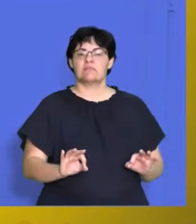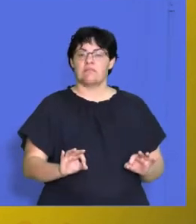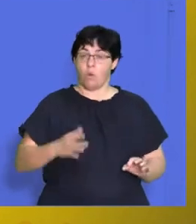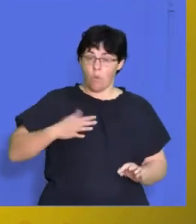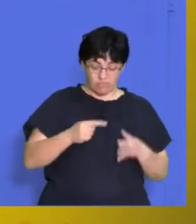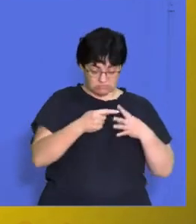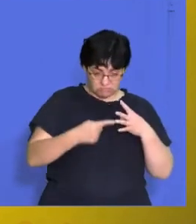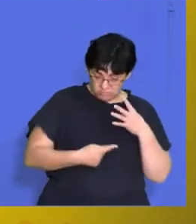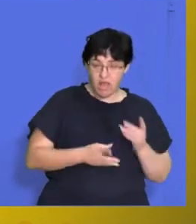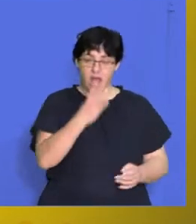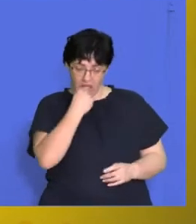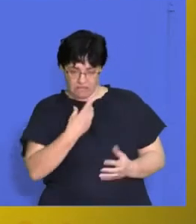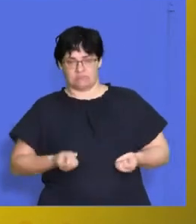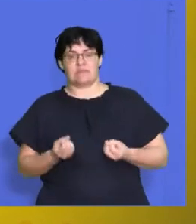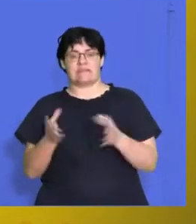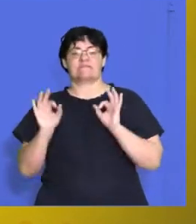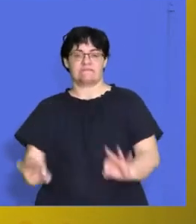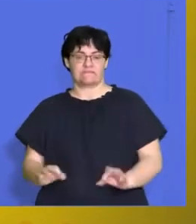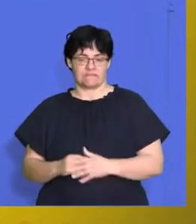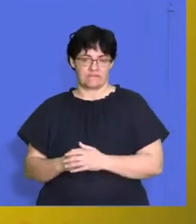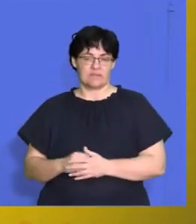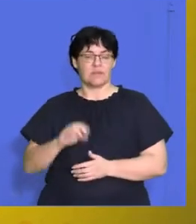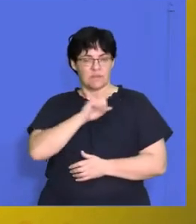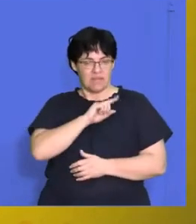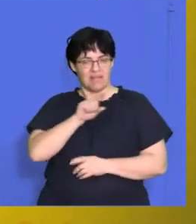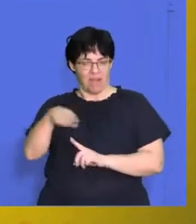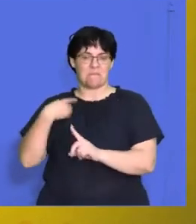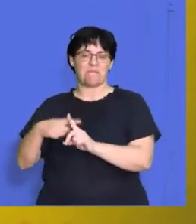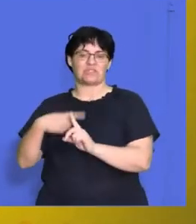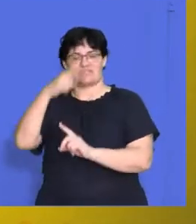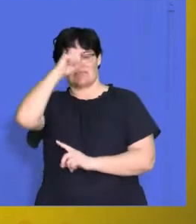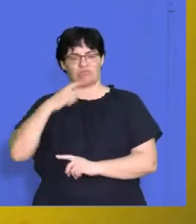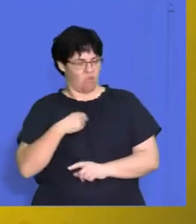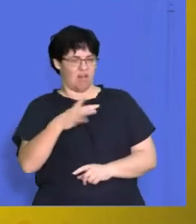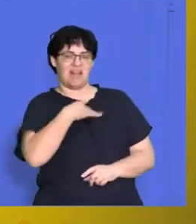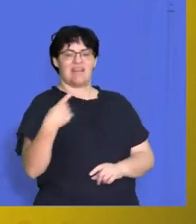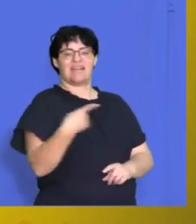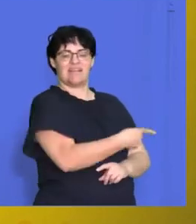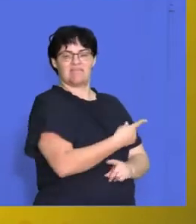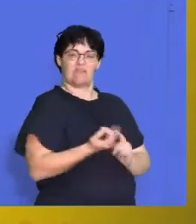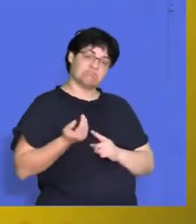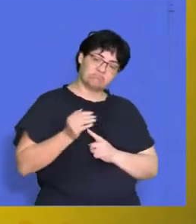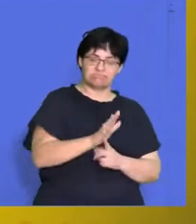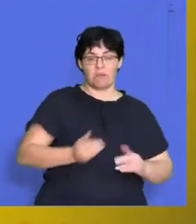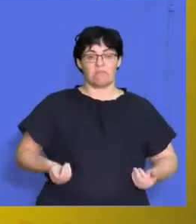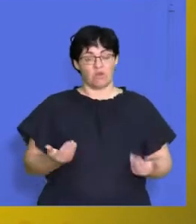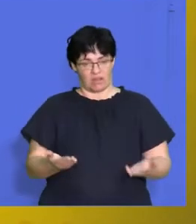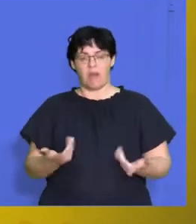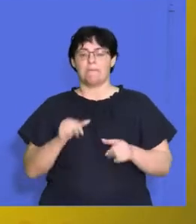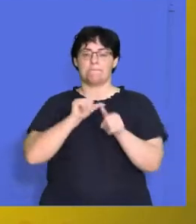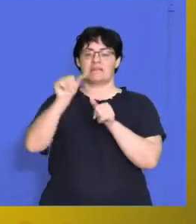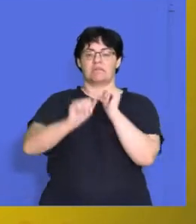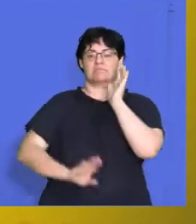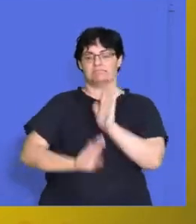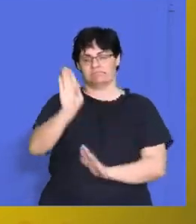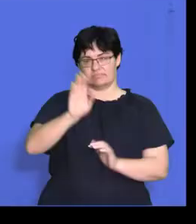we're asking for and that's going to mean that you're going to have this positive image because every time your product or service is just getting better